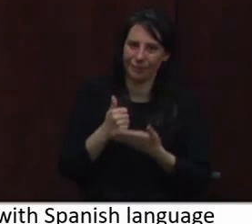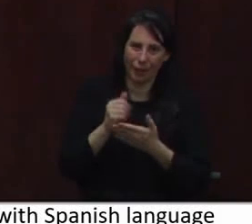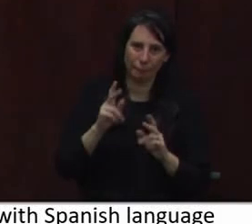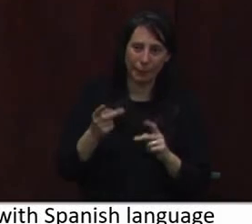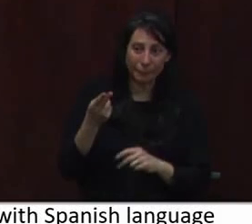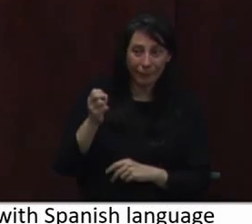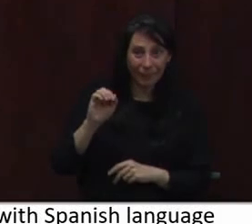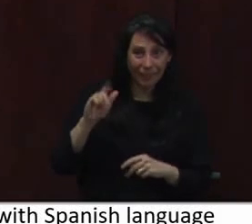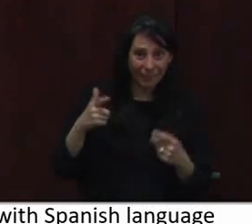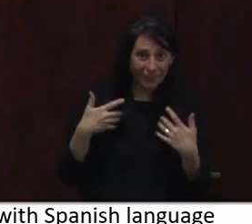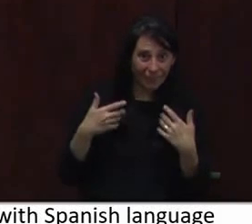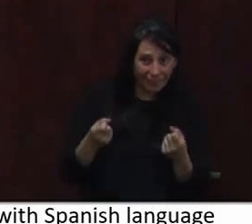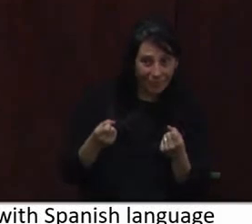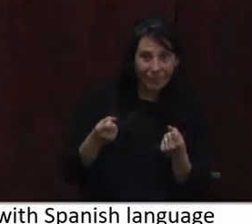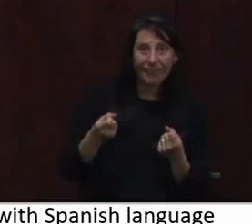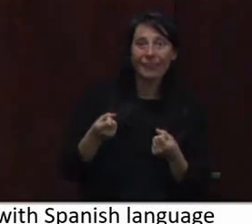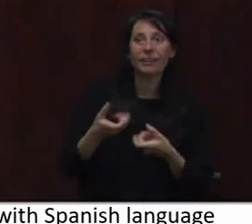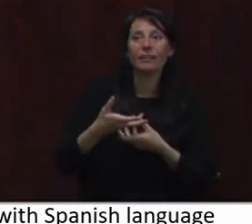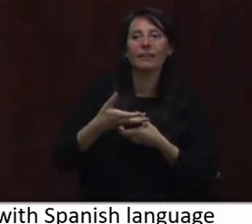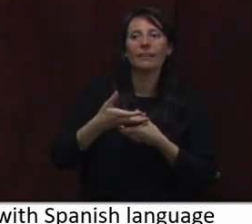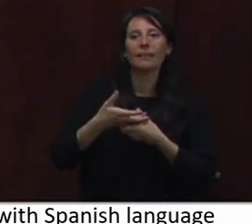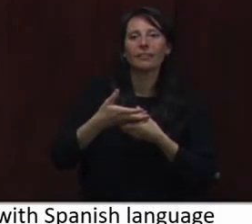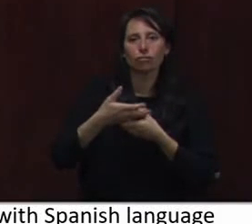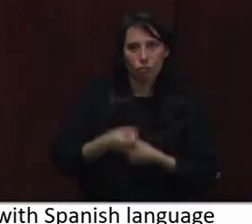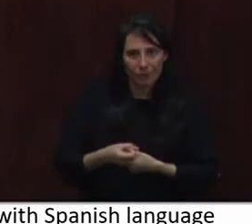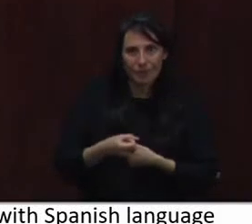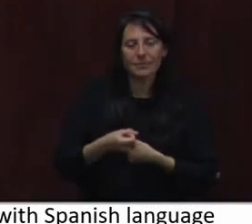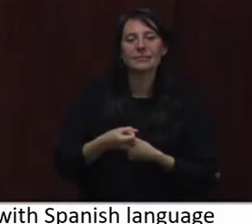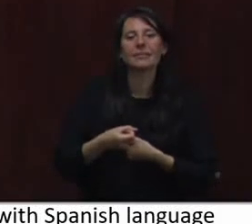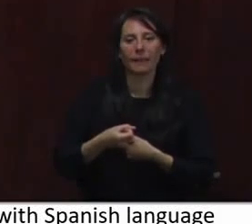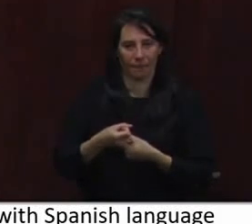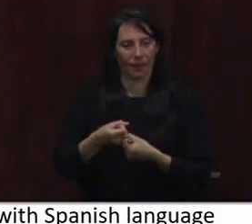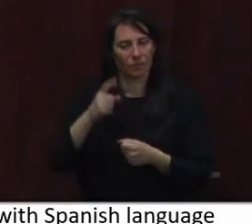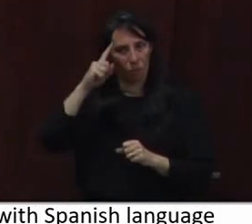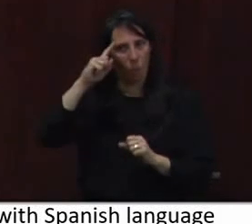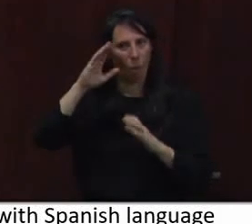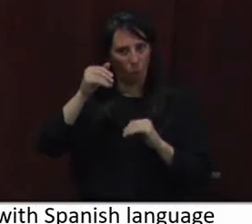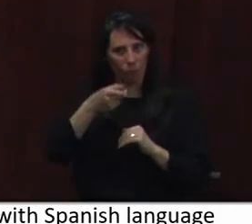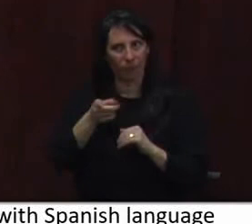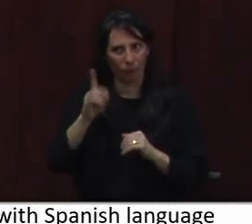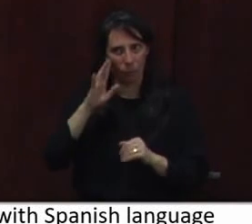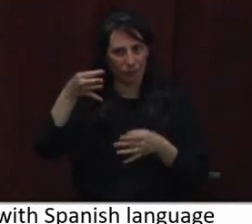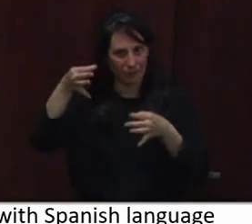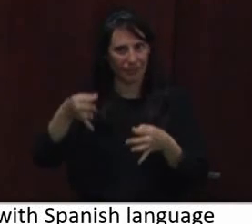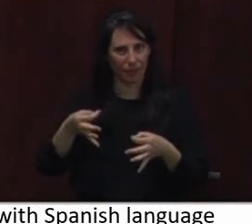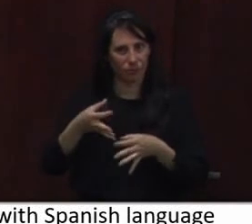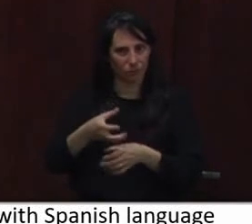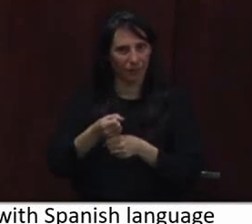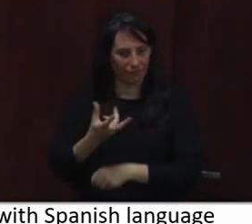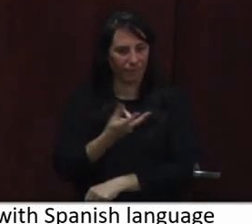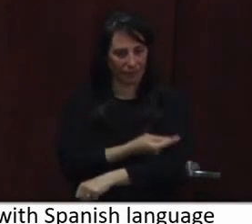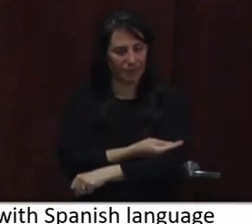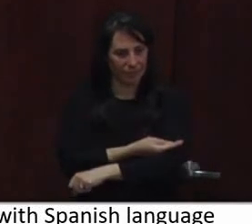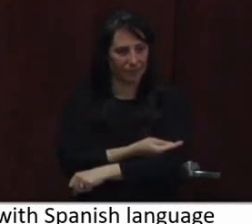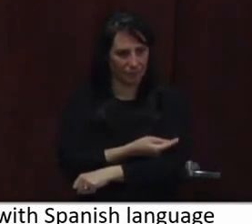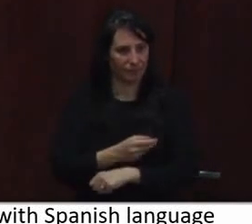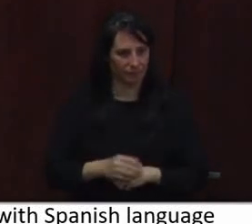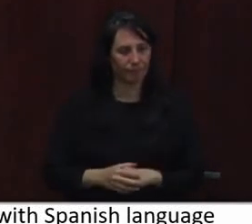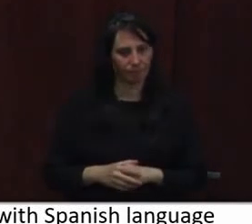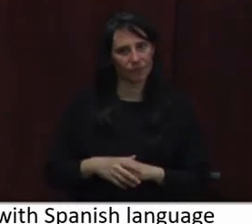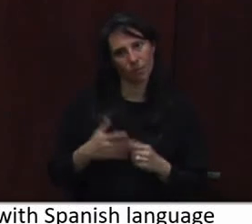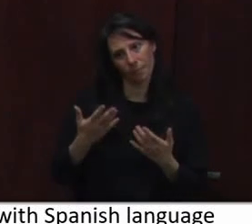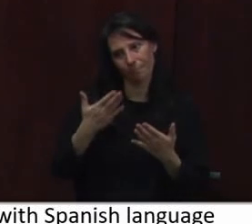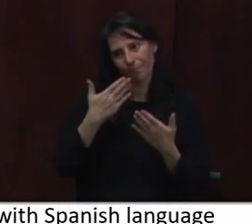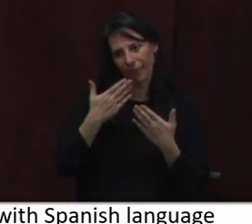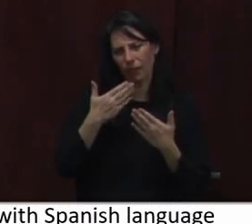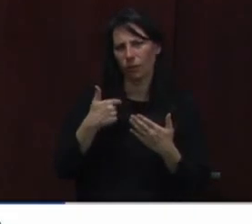people deciding that yes, the vaccine is the right choice for me and my family. So thank you all. Stacey will be coming up